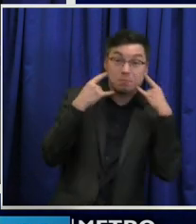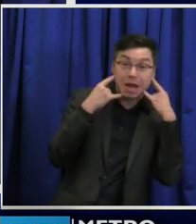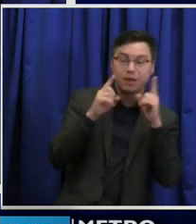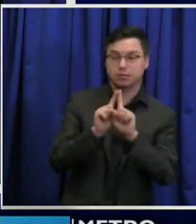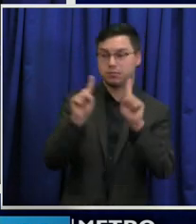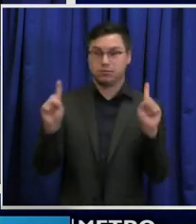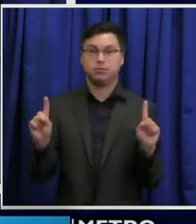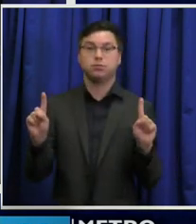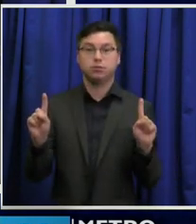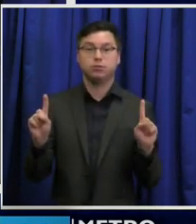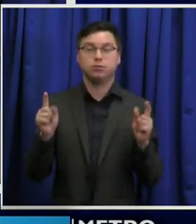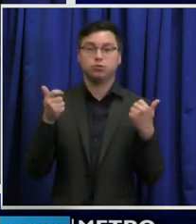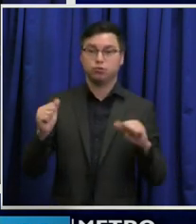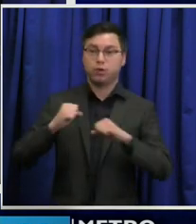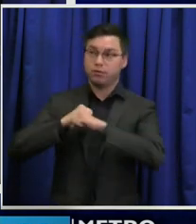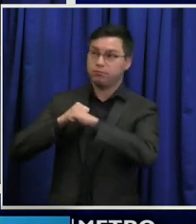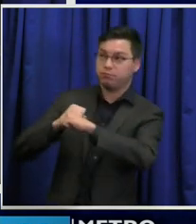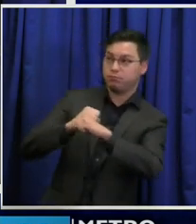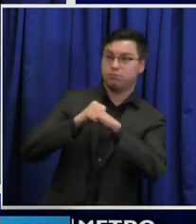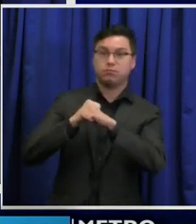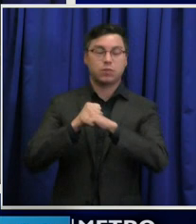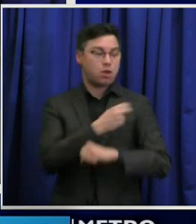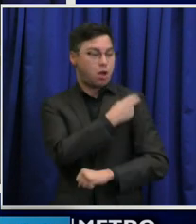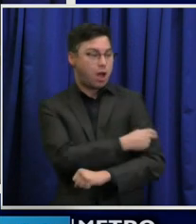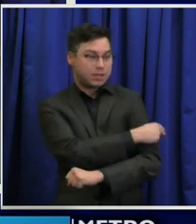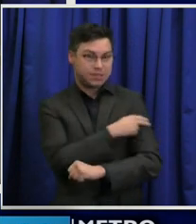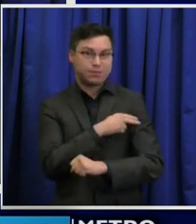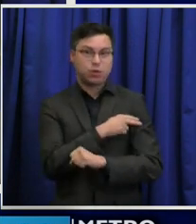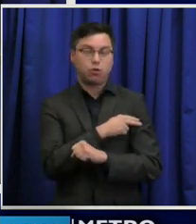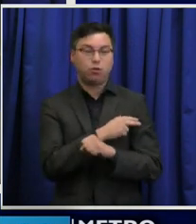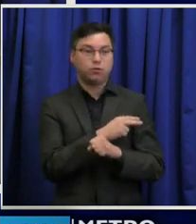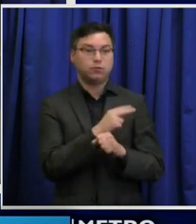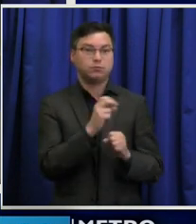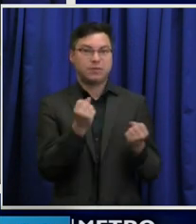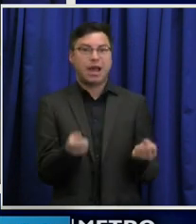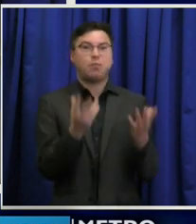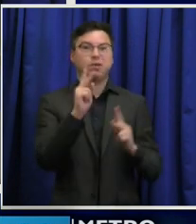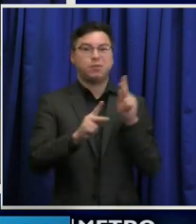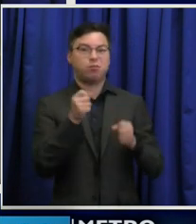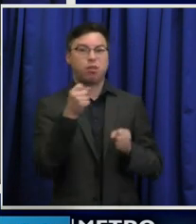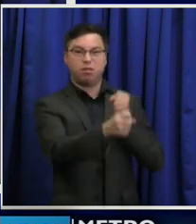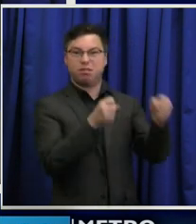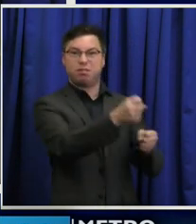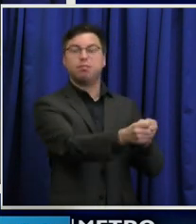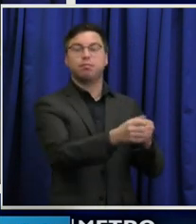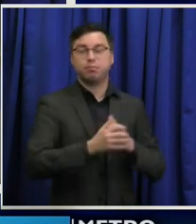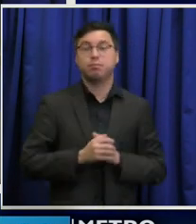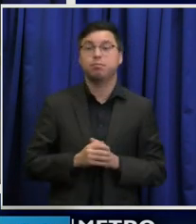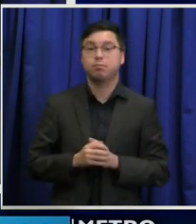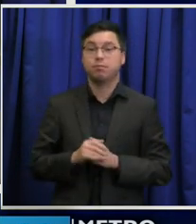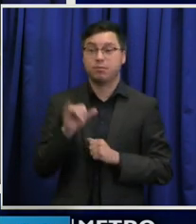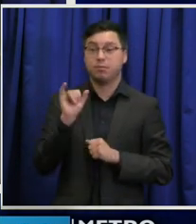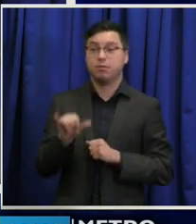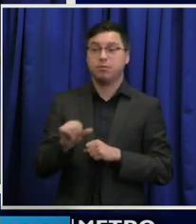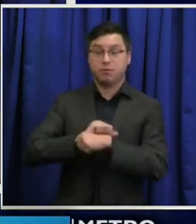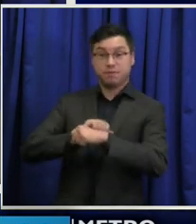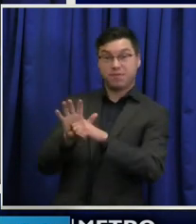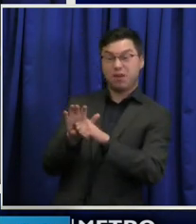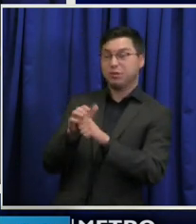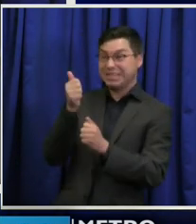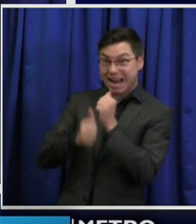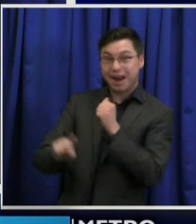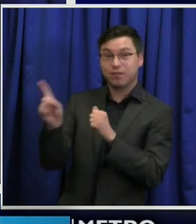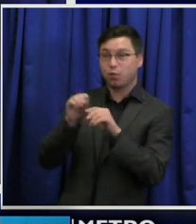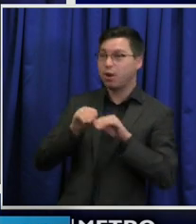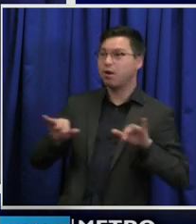social distancing to preserve our hospital capacity. The virus is everywhere. And that understanding has to